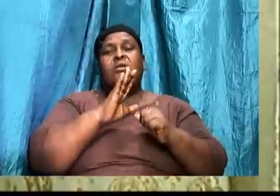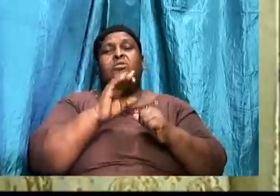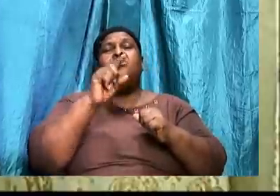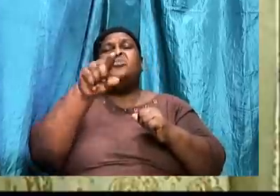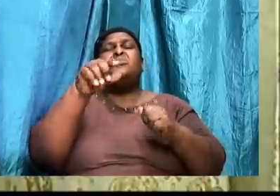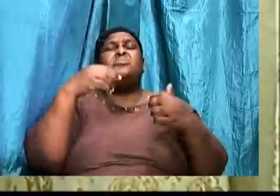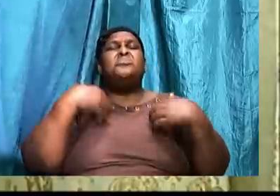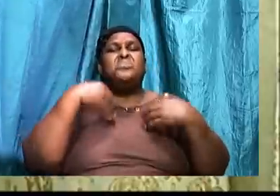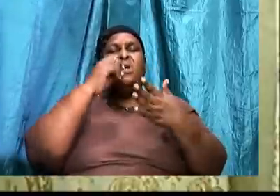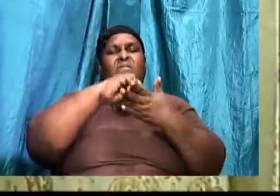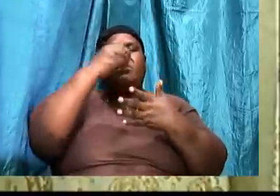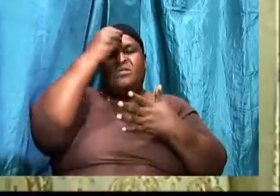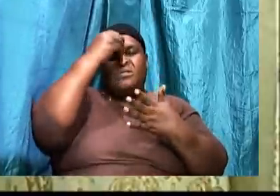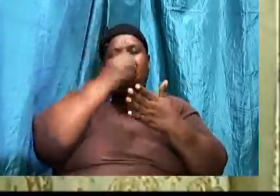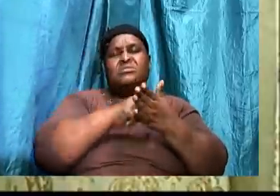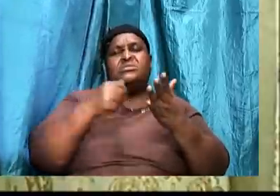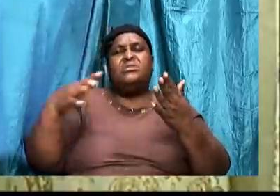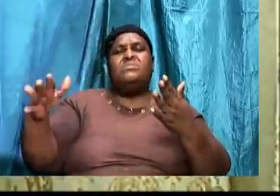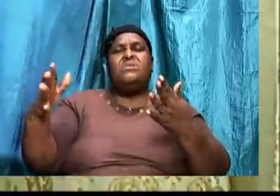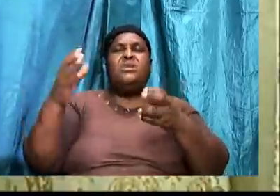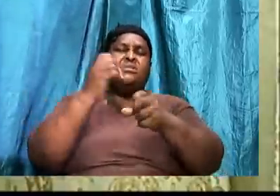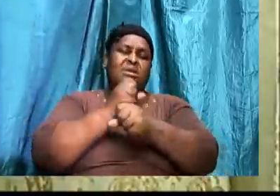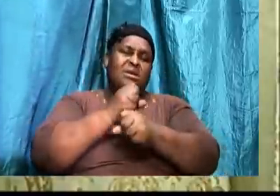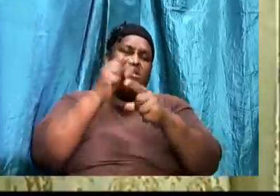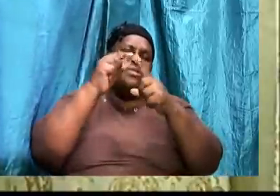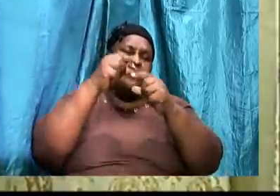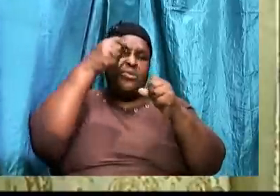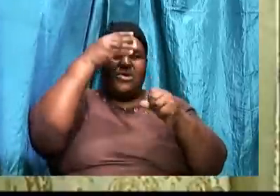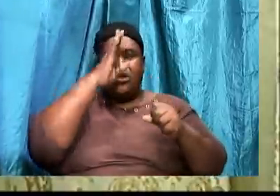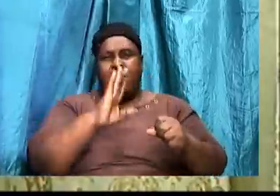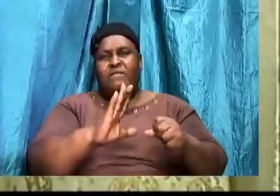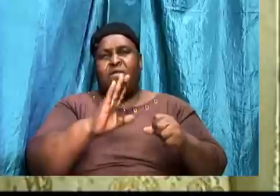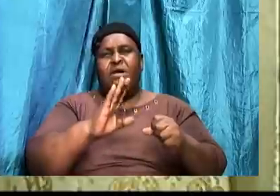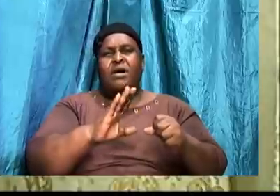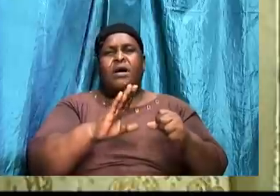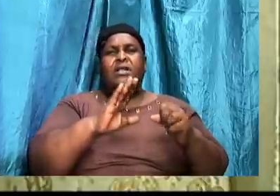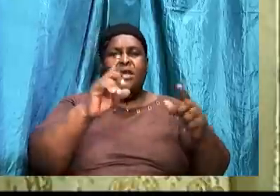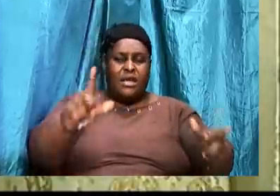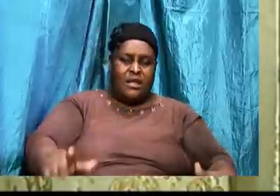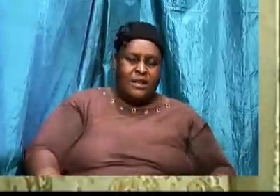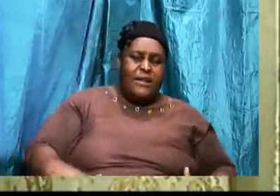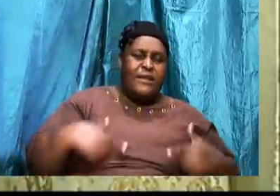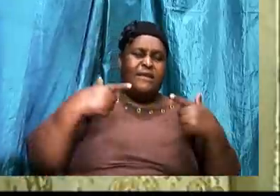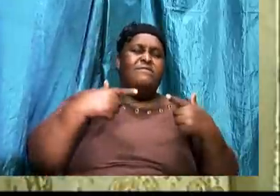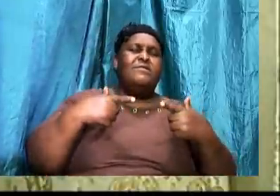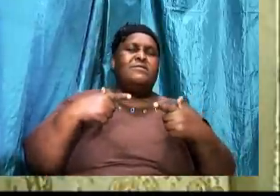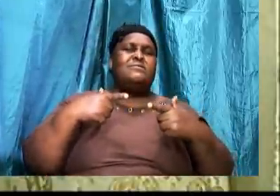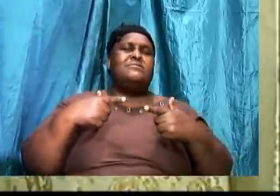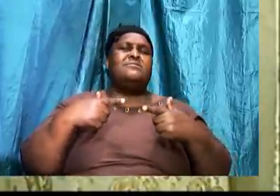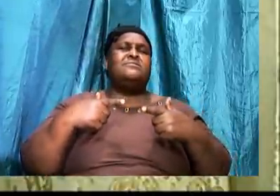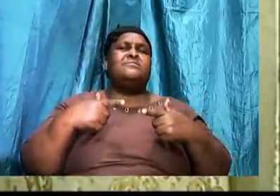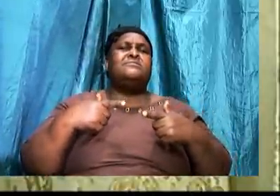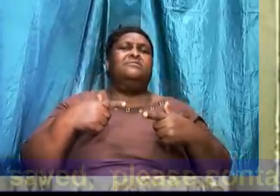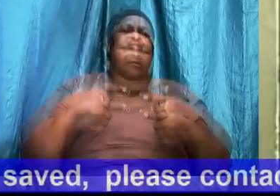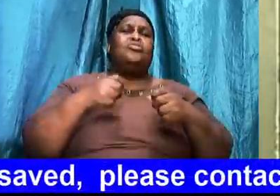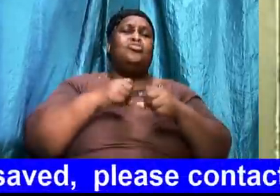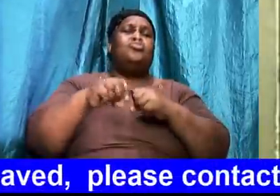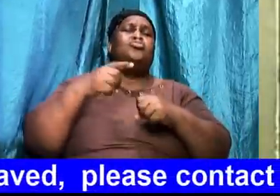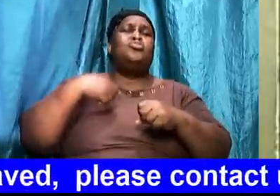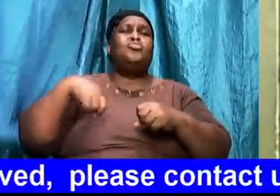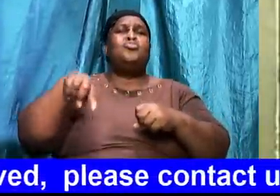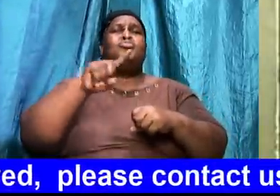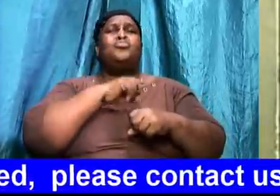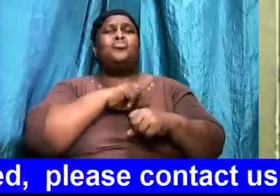have learned something. And that you would have taken the word of God. And you would have applied it somewhere in your life. So that.